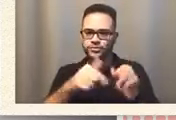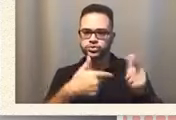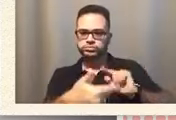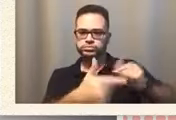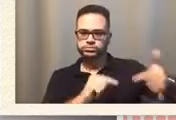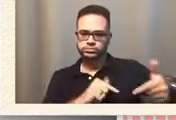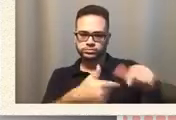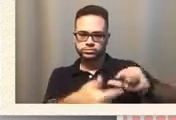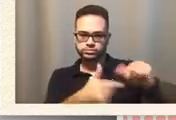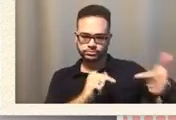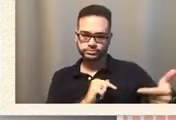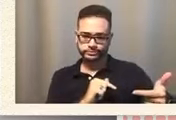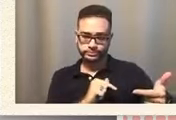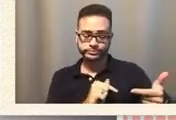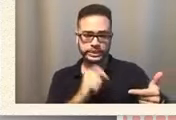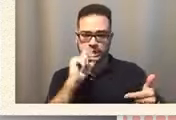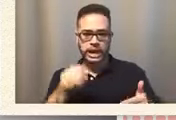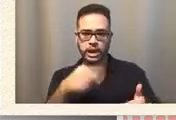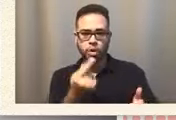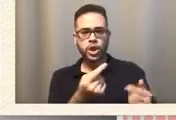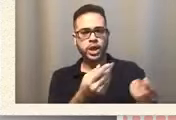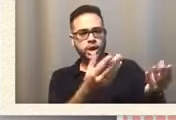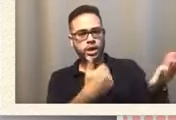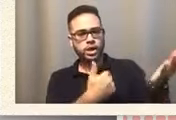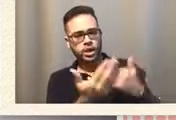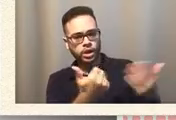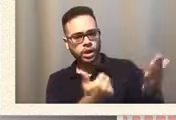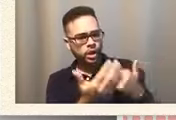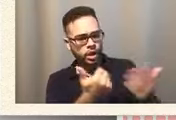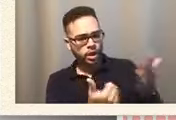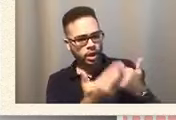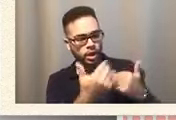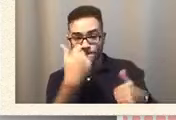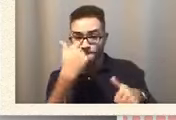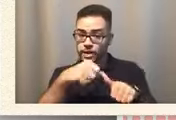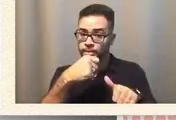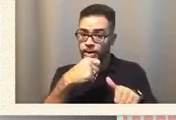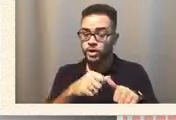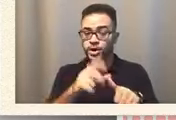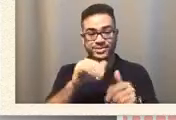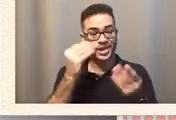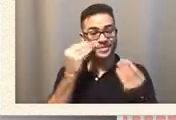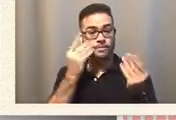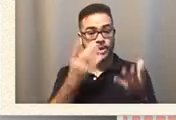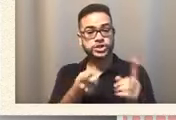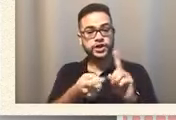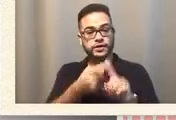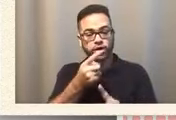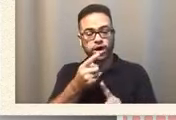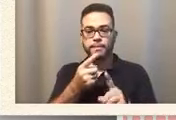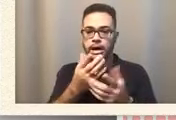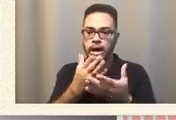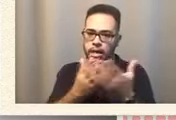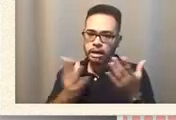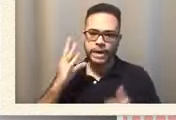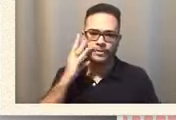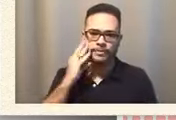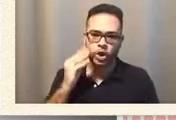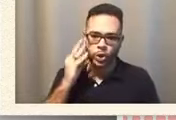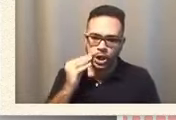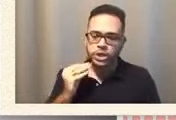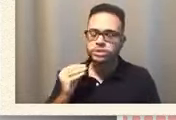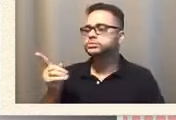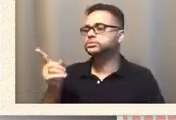It's not just, you know, because remember that, that information is coming from a lot of experience. And you don't know how much